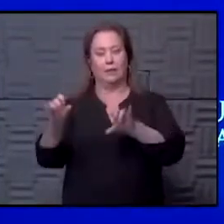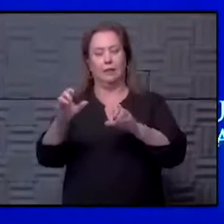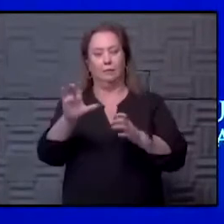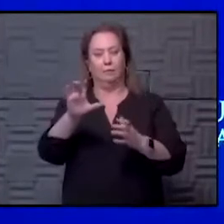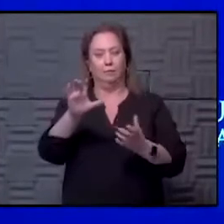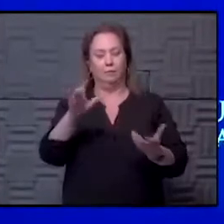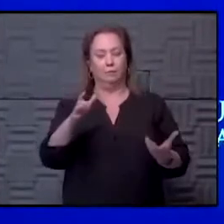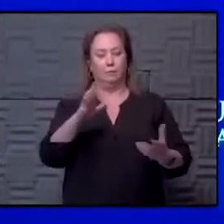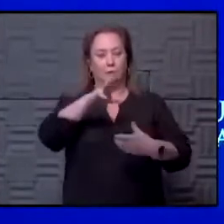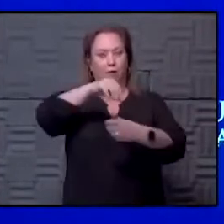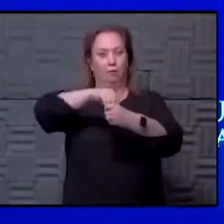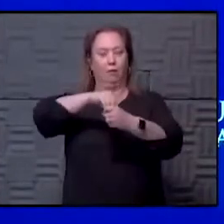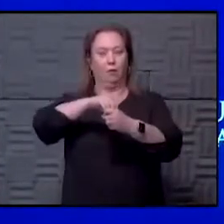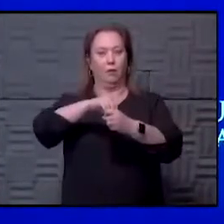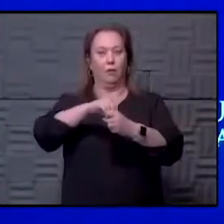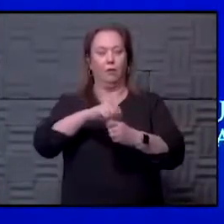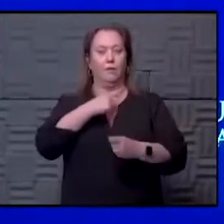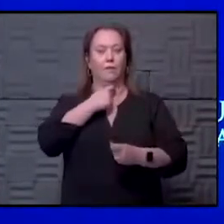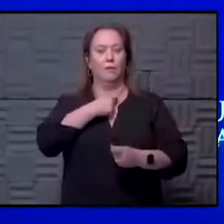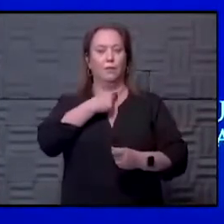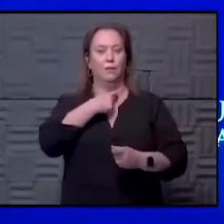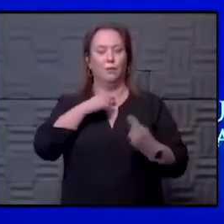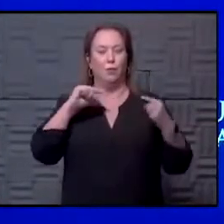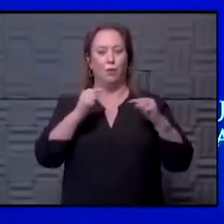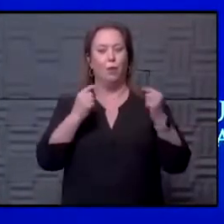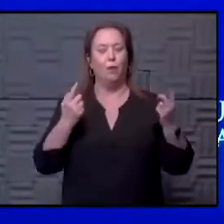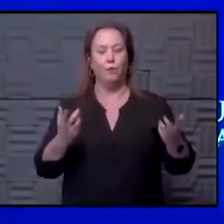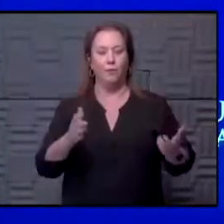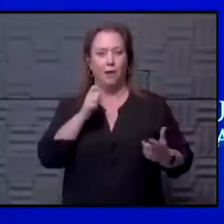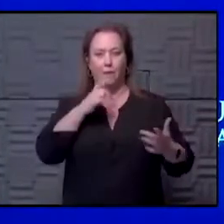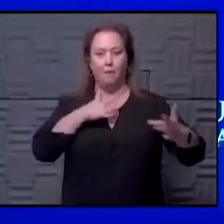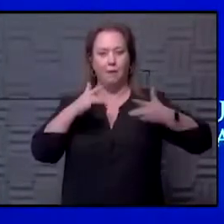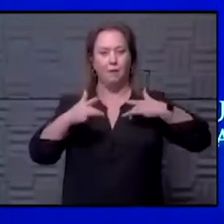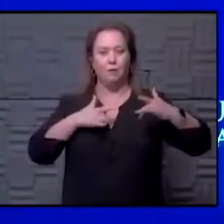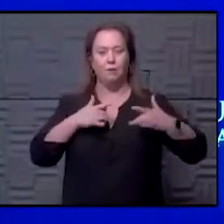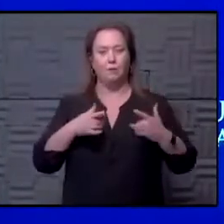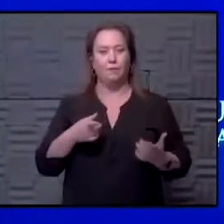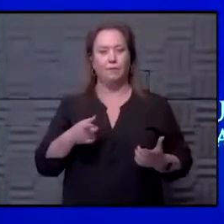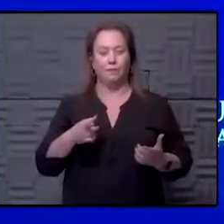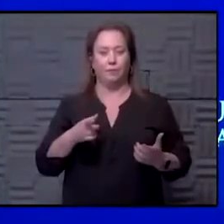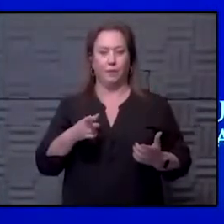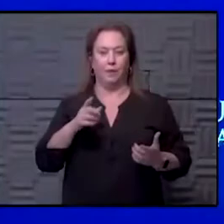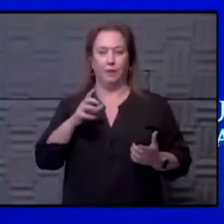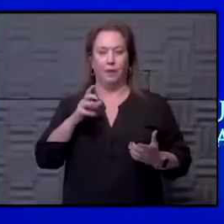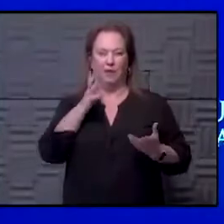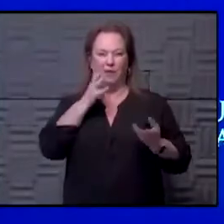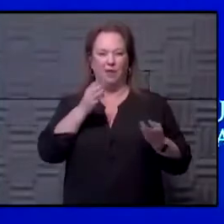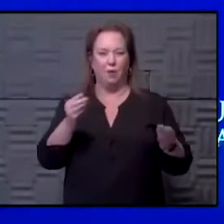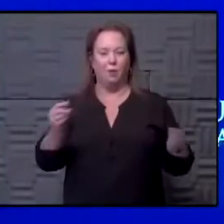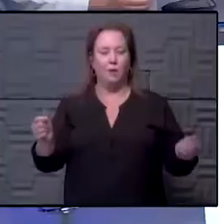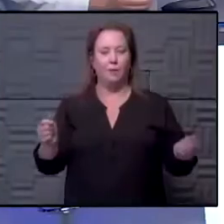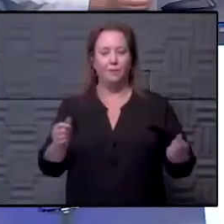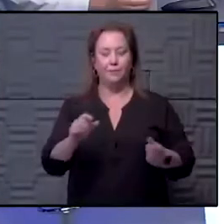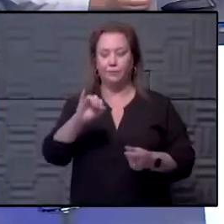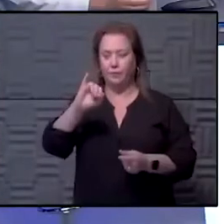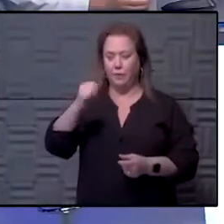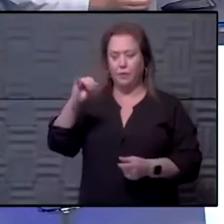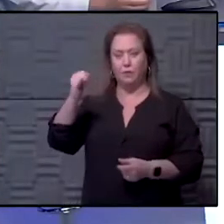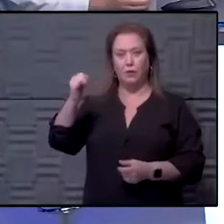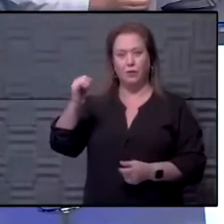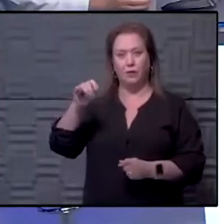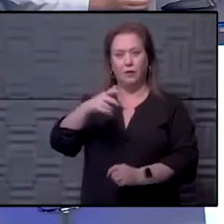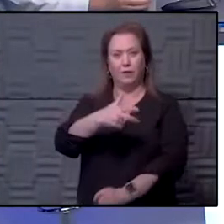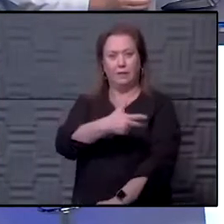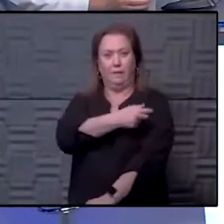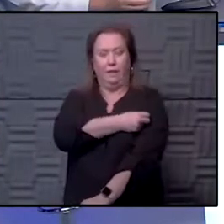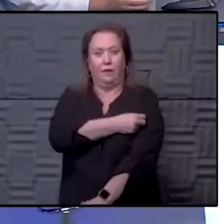I think that could even include hoarseness. So, I'm not concerned at all. My bet is it's all going to go away shortly. Yeah, remember, the Johnson & Johnson